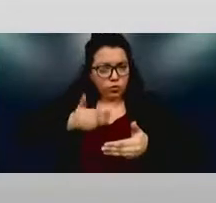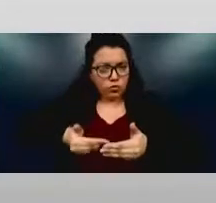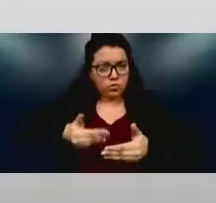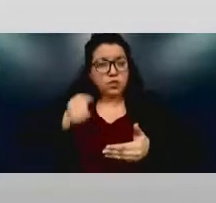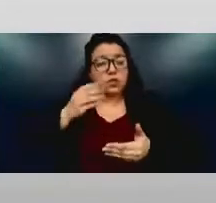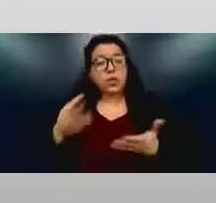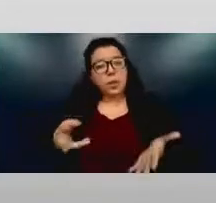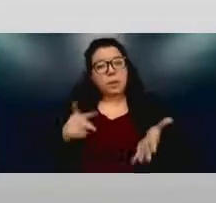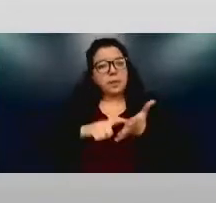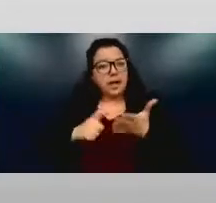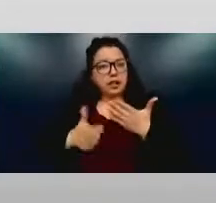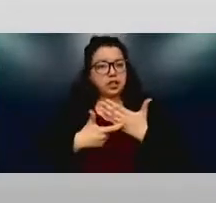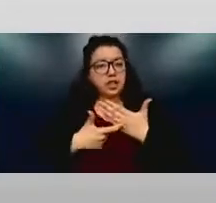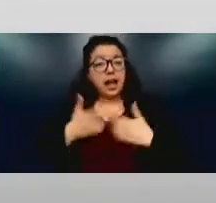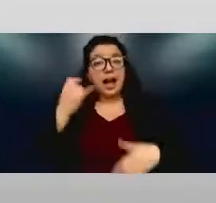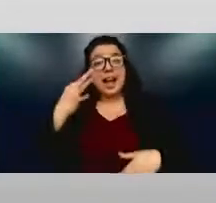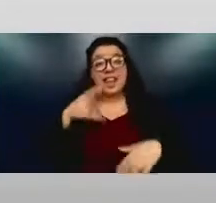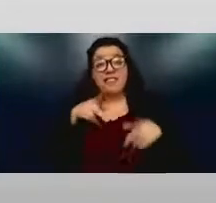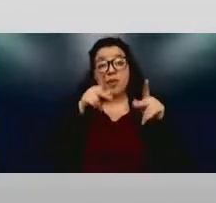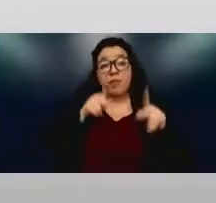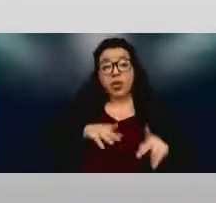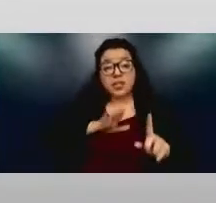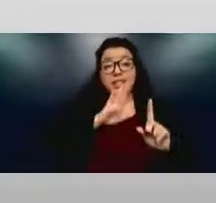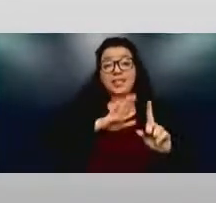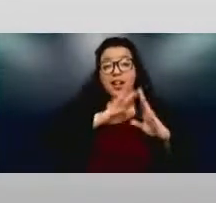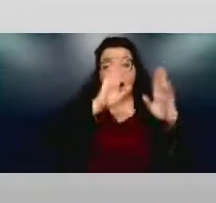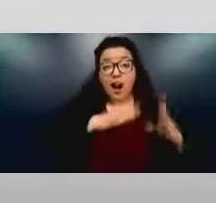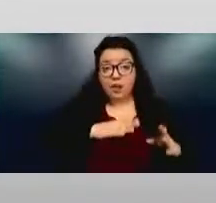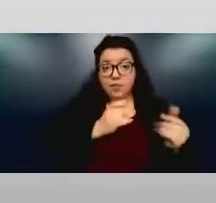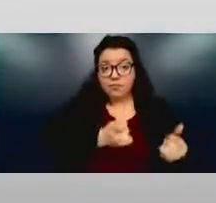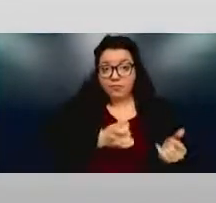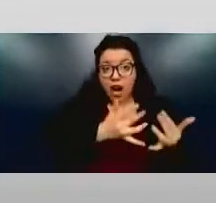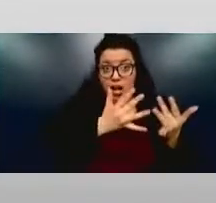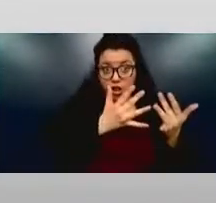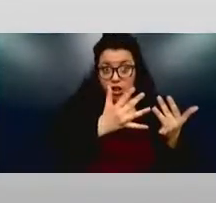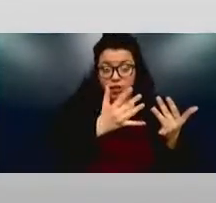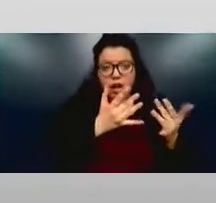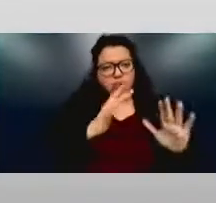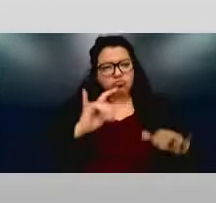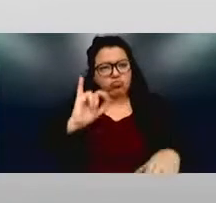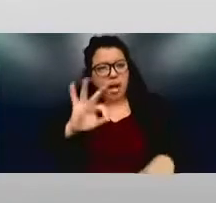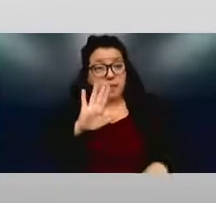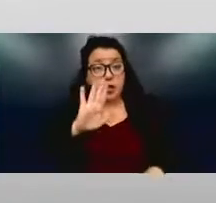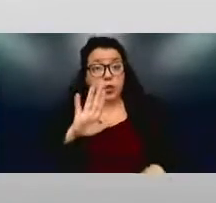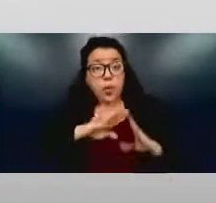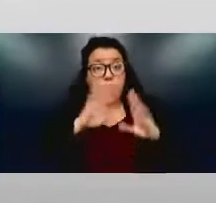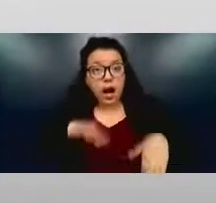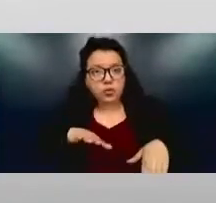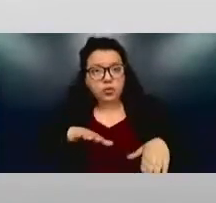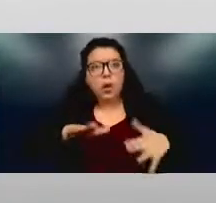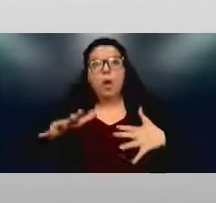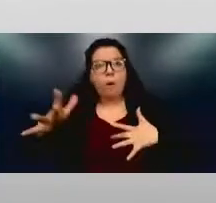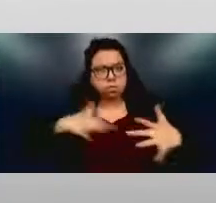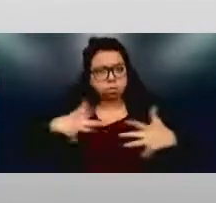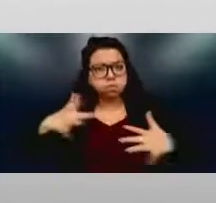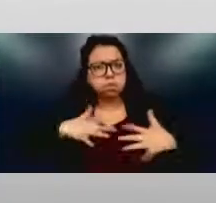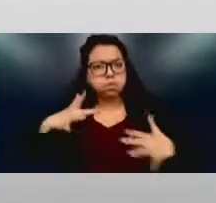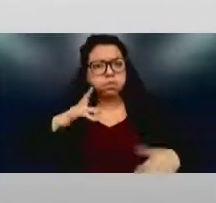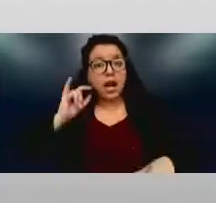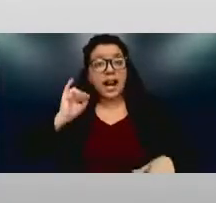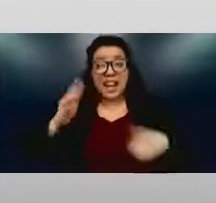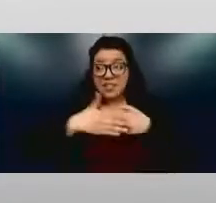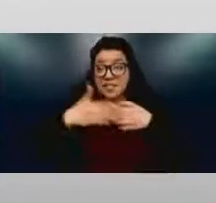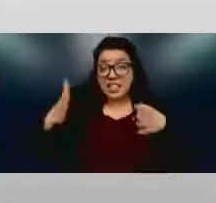someone's house is on fire, you know, if that house is your house, you clearly care that the house is on fire. If the house is your neighbor's house,